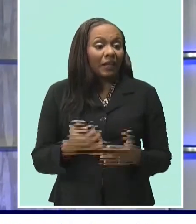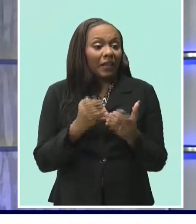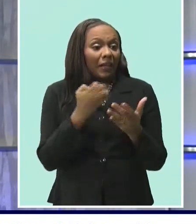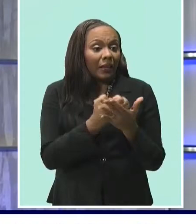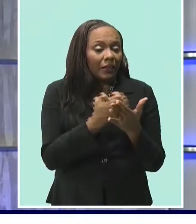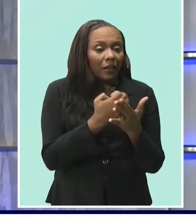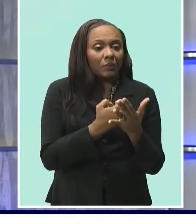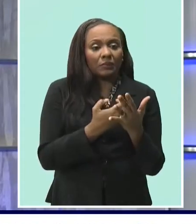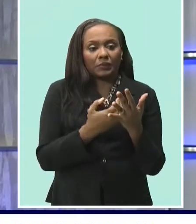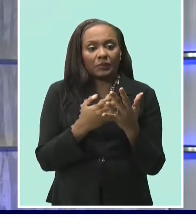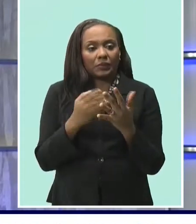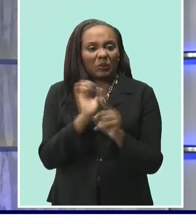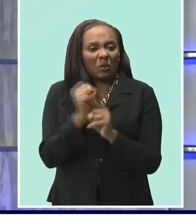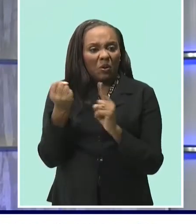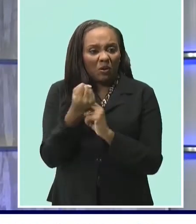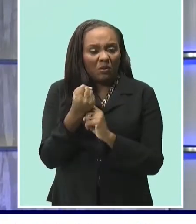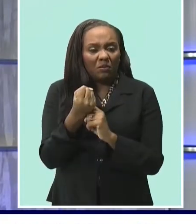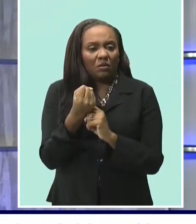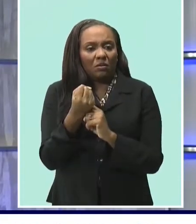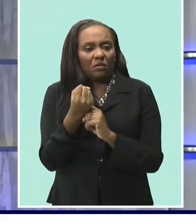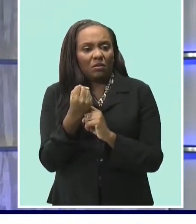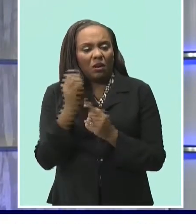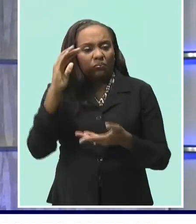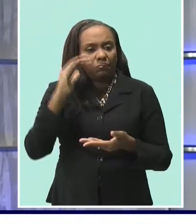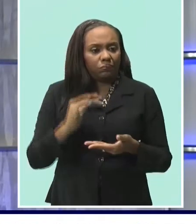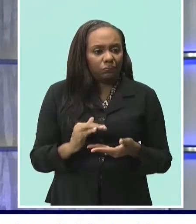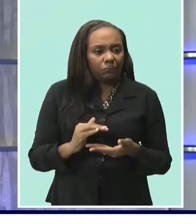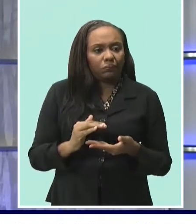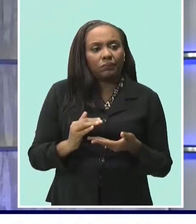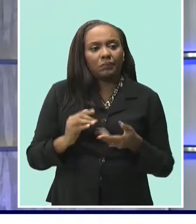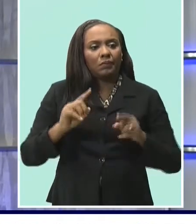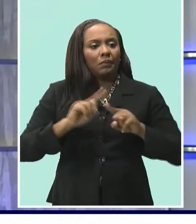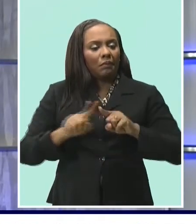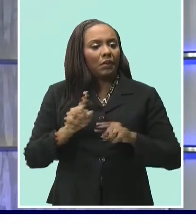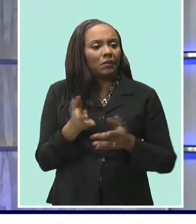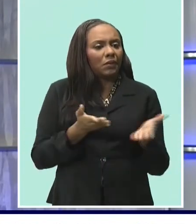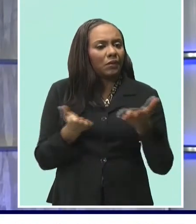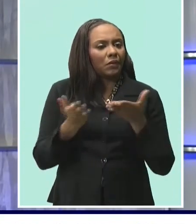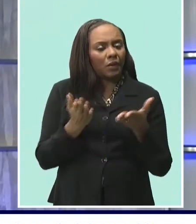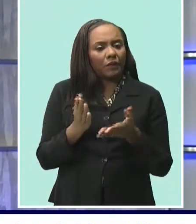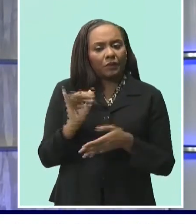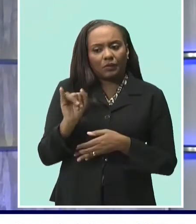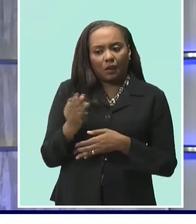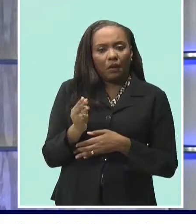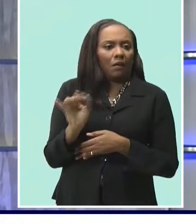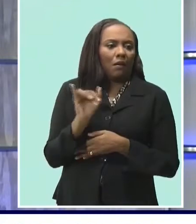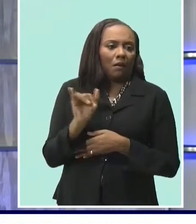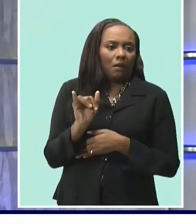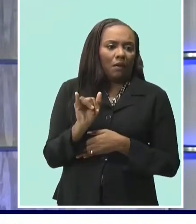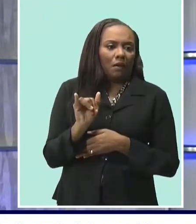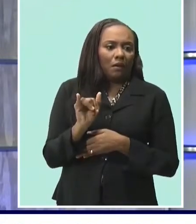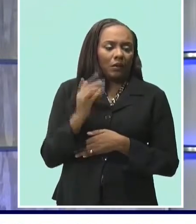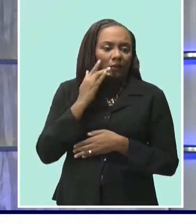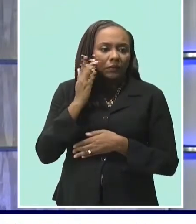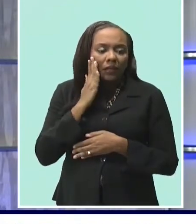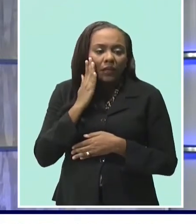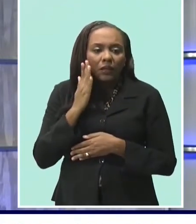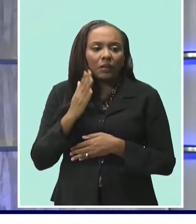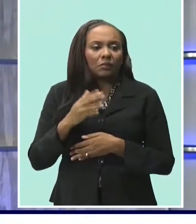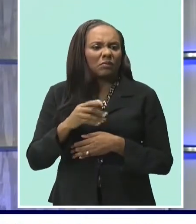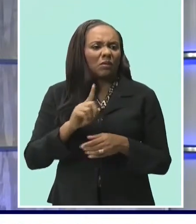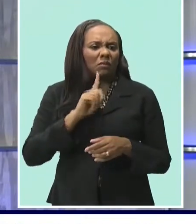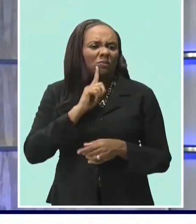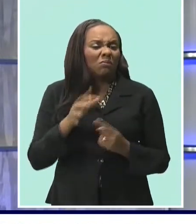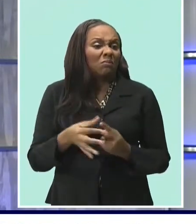and social fallout has been profound, and service-oriented sectors like tourism, which employ a large number of workers, especially women,